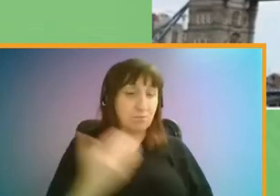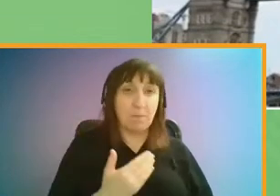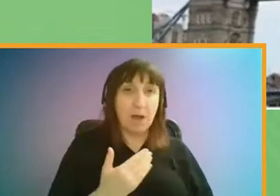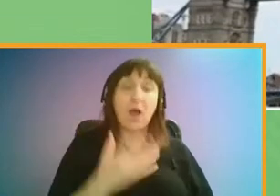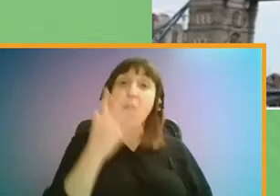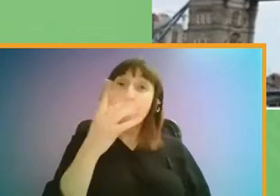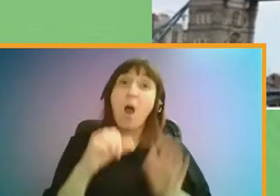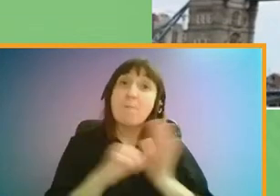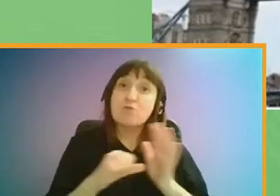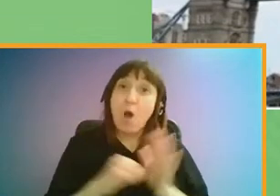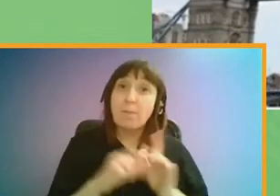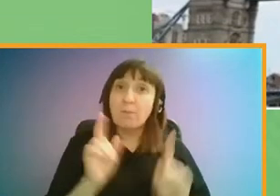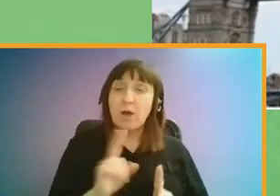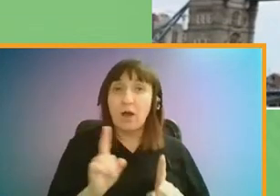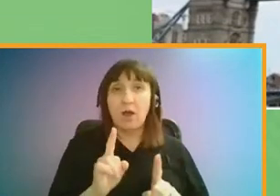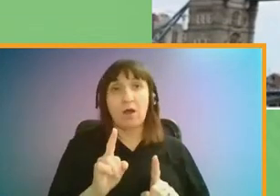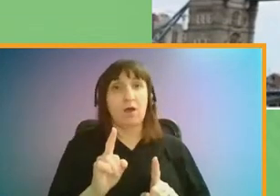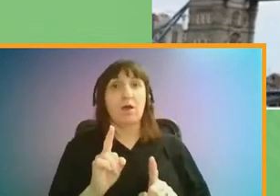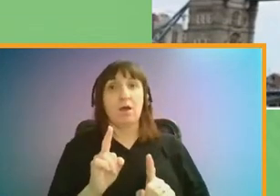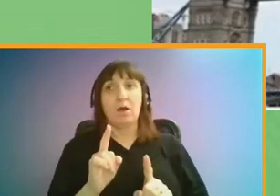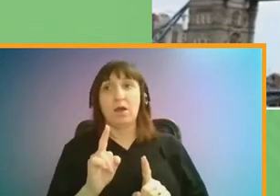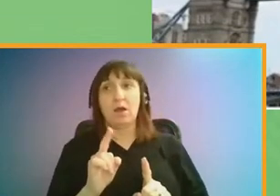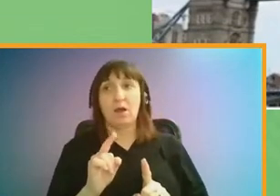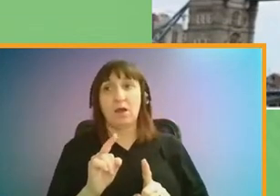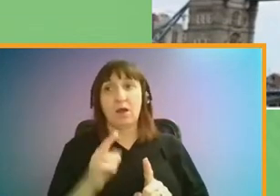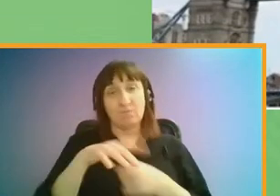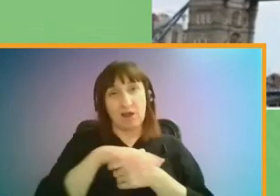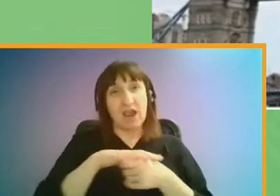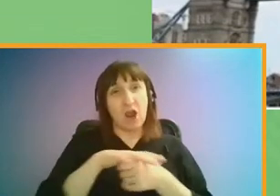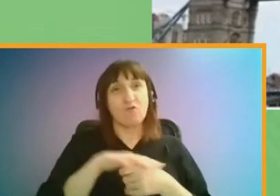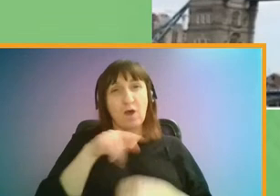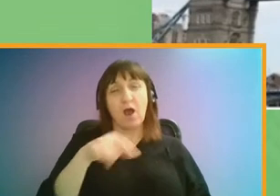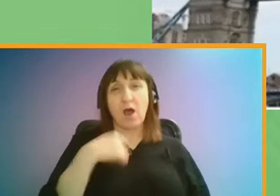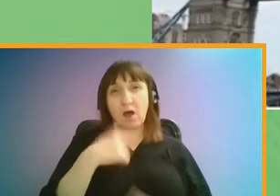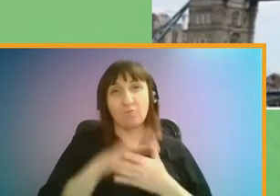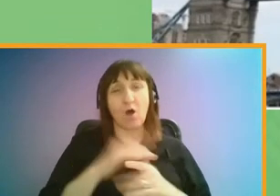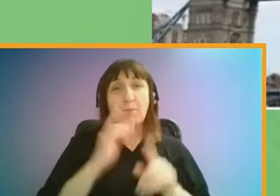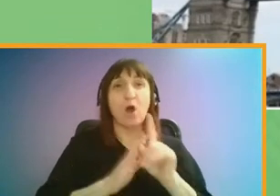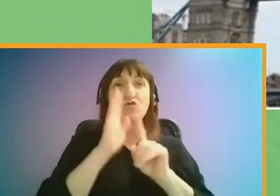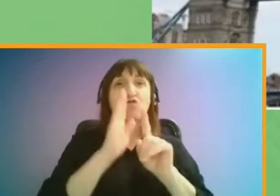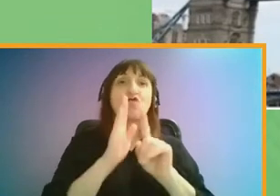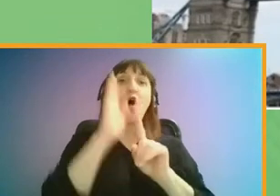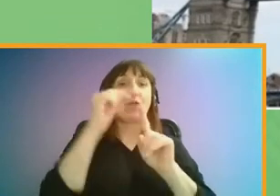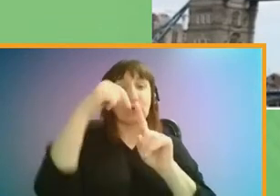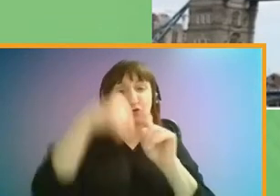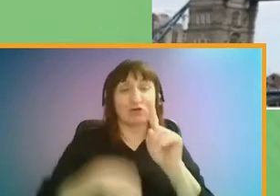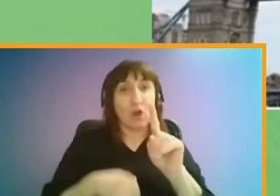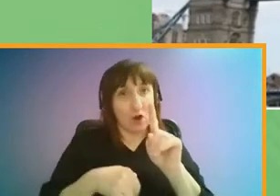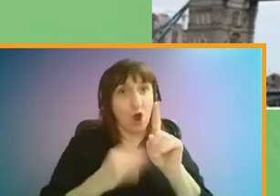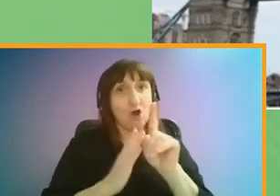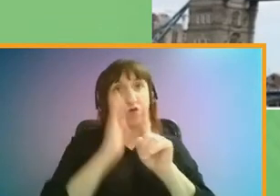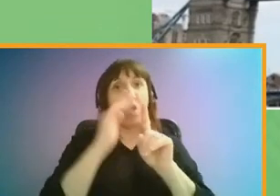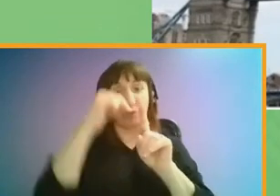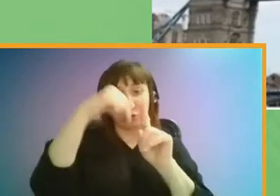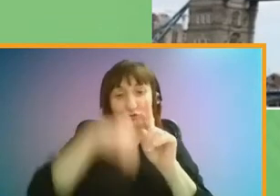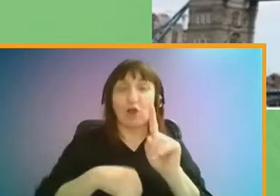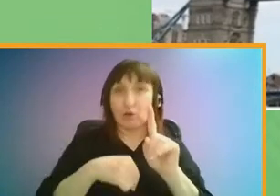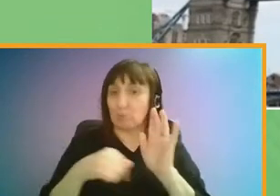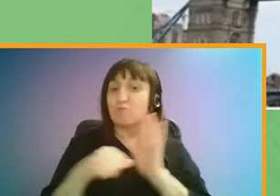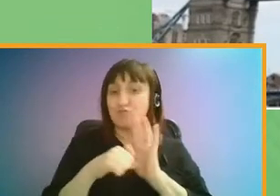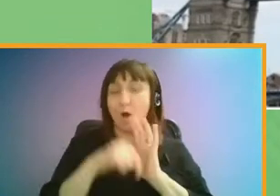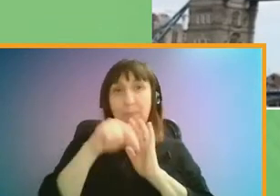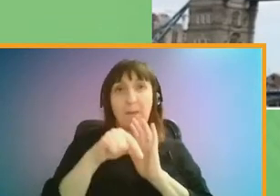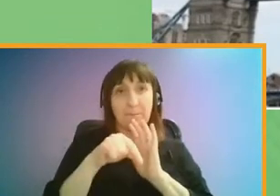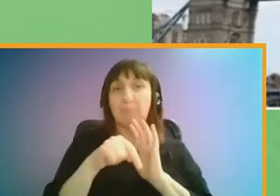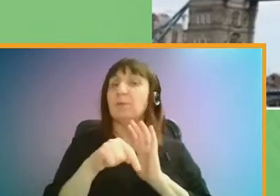for Havering is travelling north to south. If you want to go from the top of the borough down to the bottom, that really is a